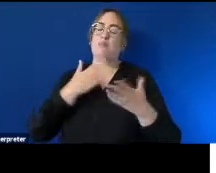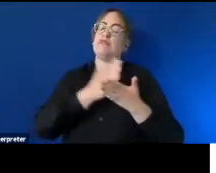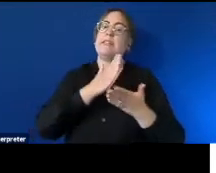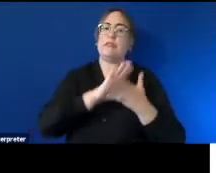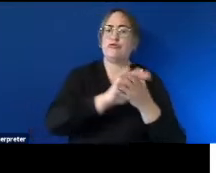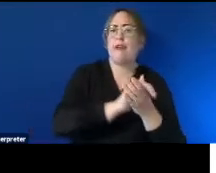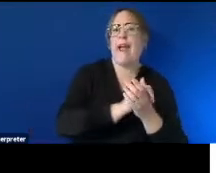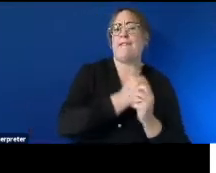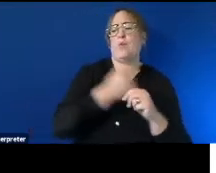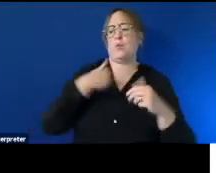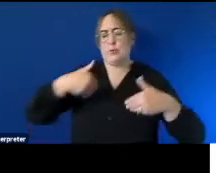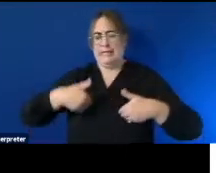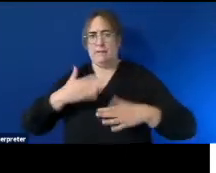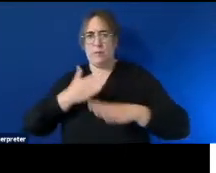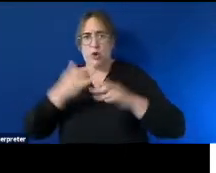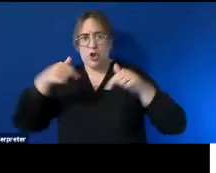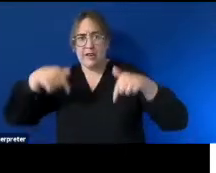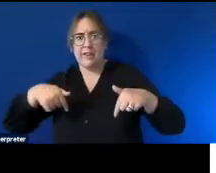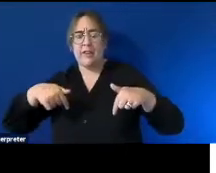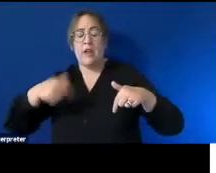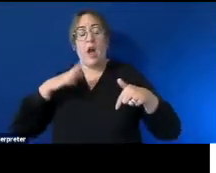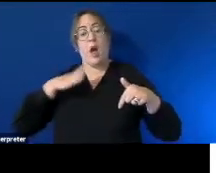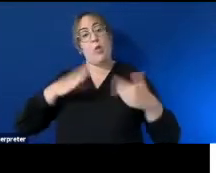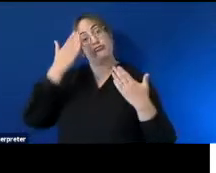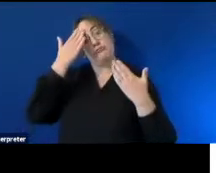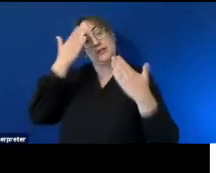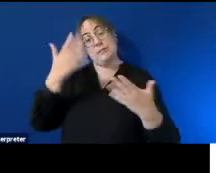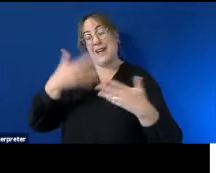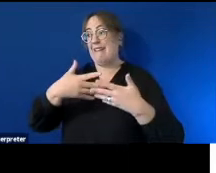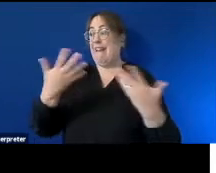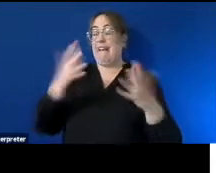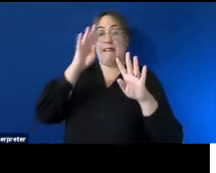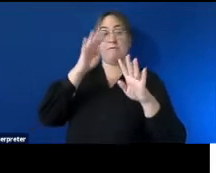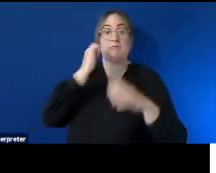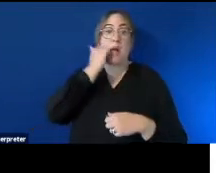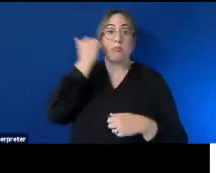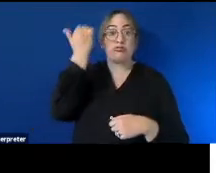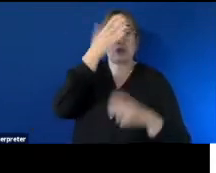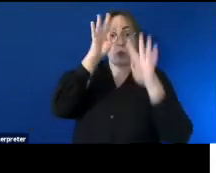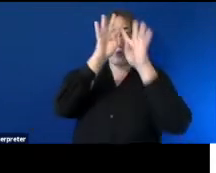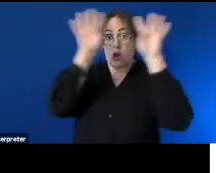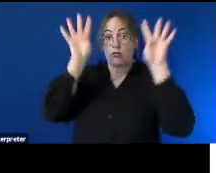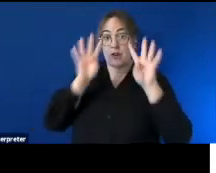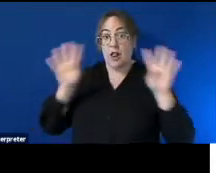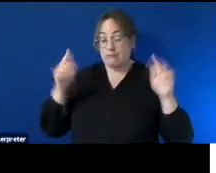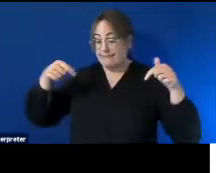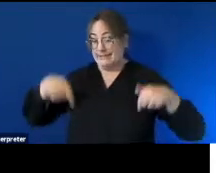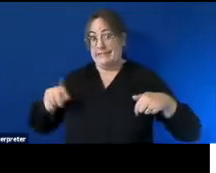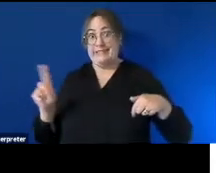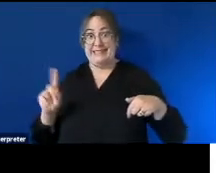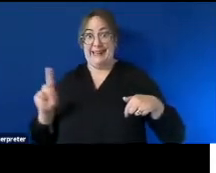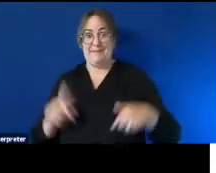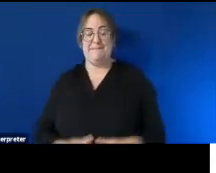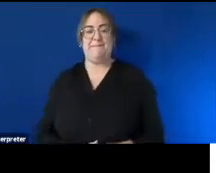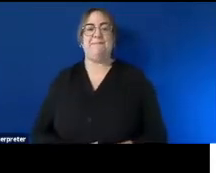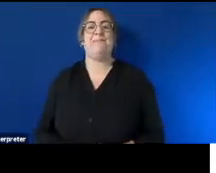and i'd also like to extend my respect to any aboriginal or torres strait islander attendees we have with us today so today we have